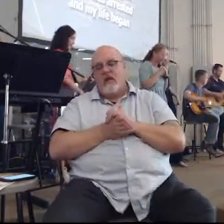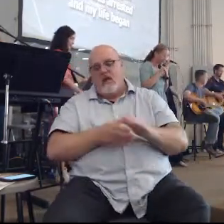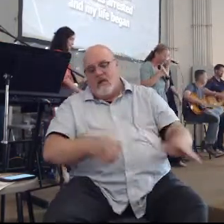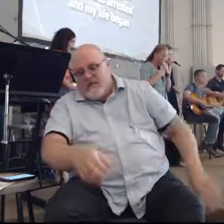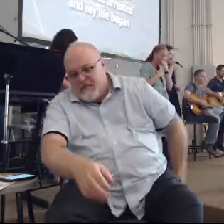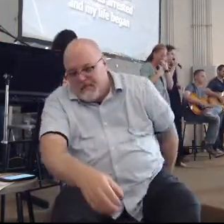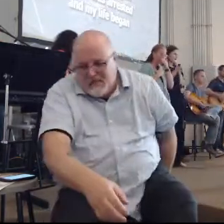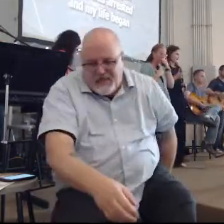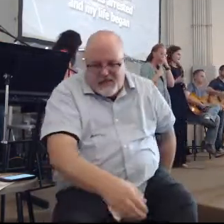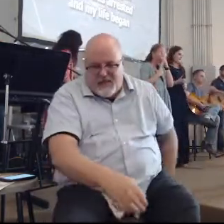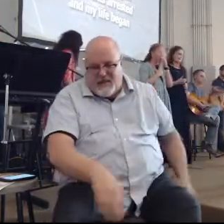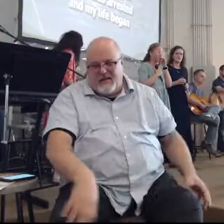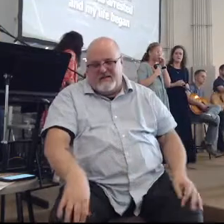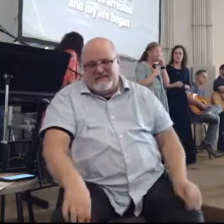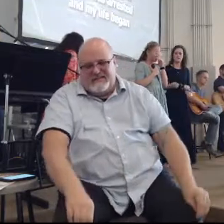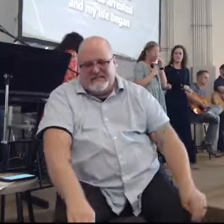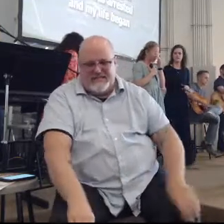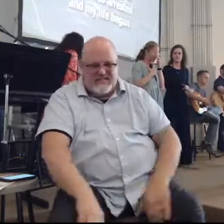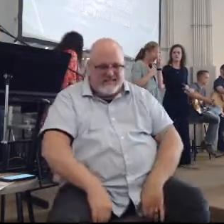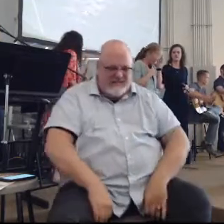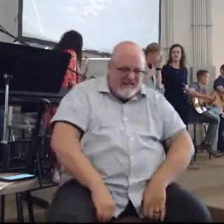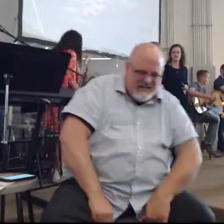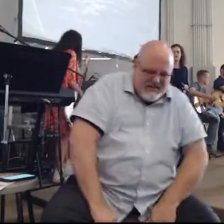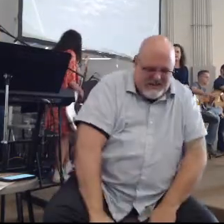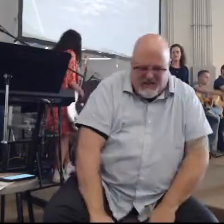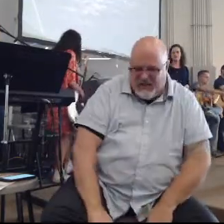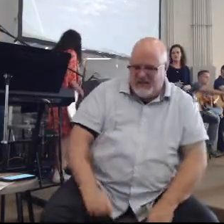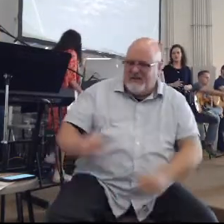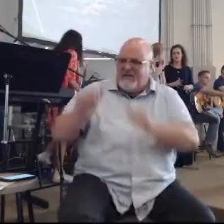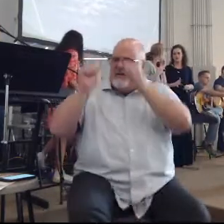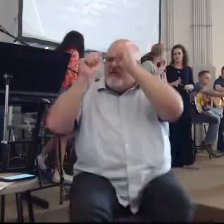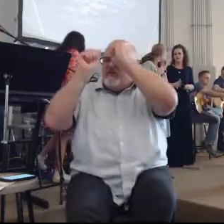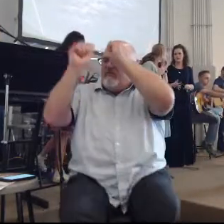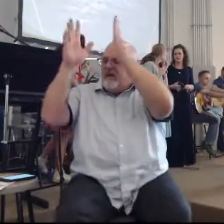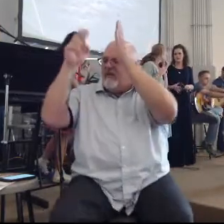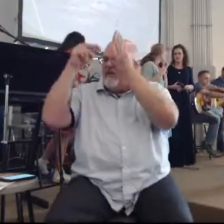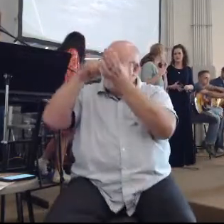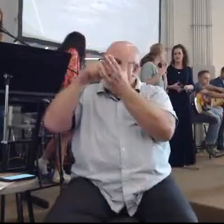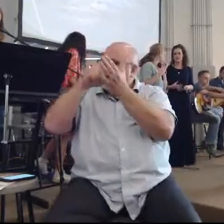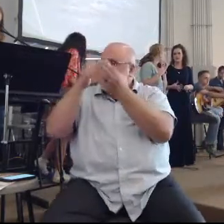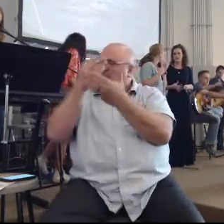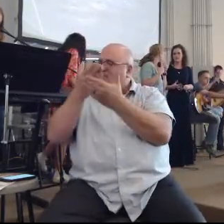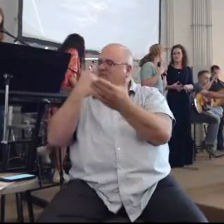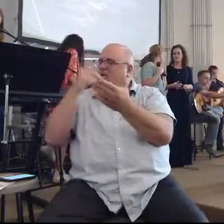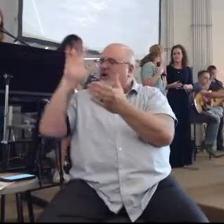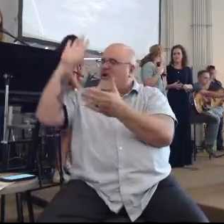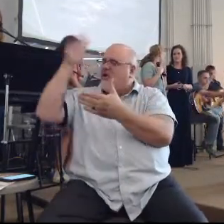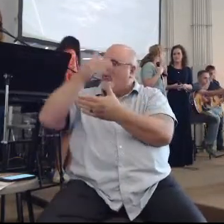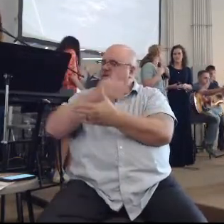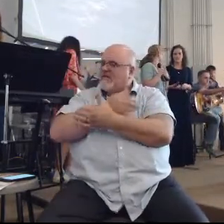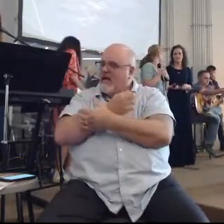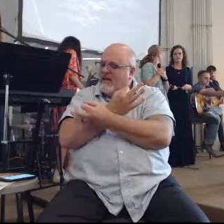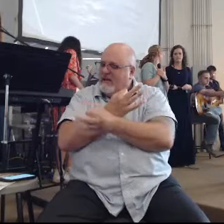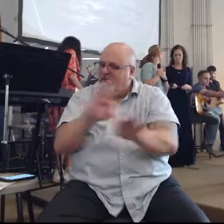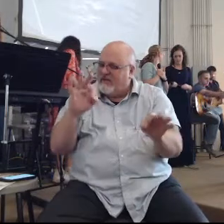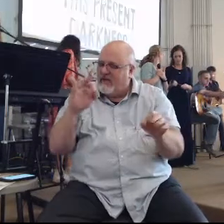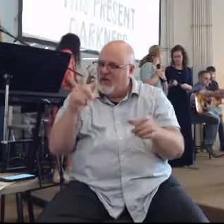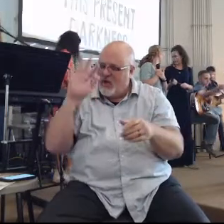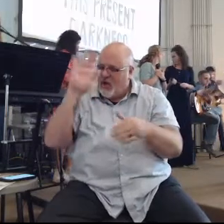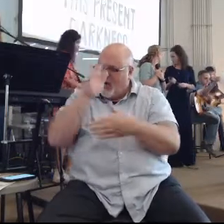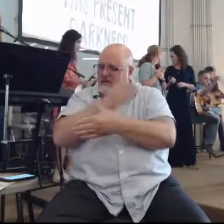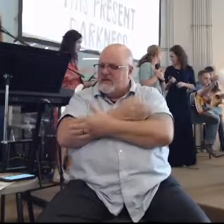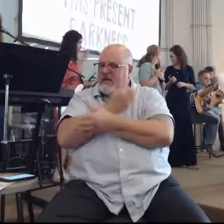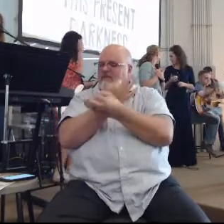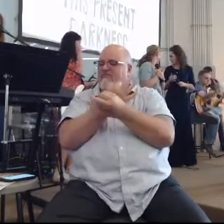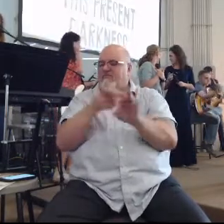Amen, amen, amen, would you pray with me? Father, we stand before you because the Son has set us free. And when the Son has set us free, we